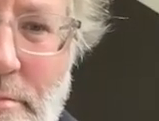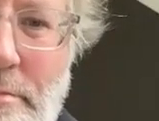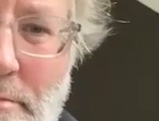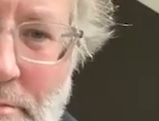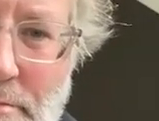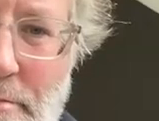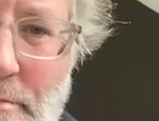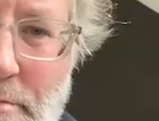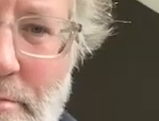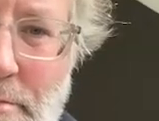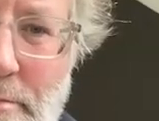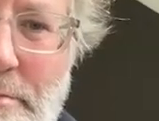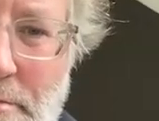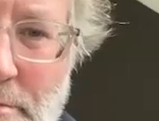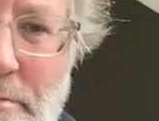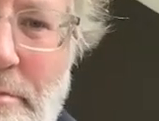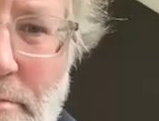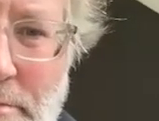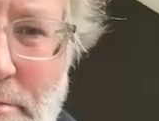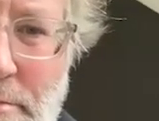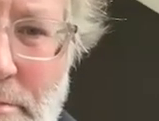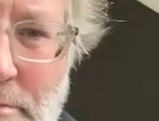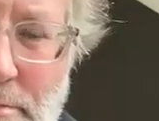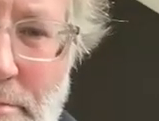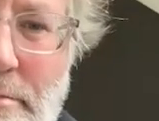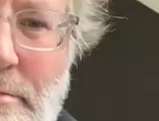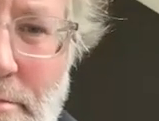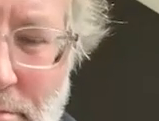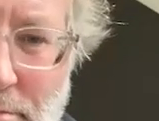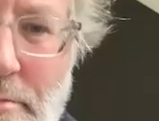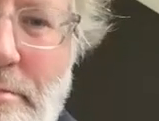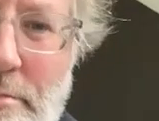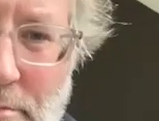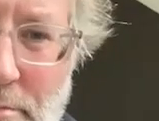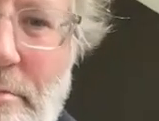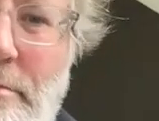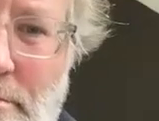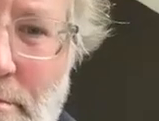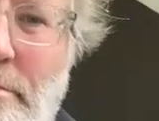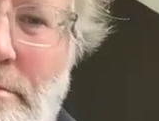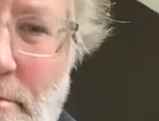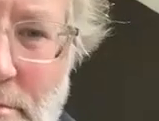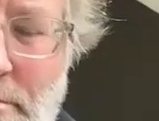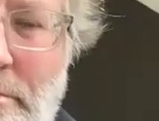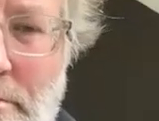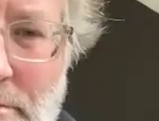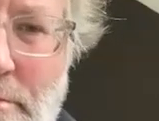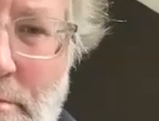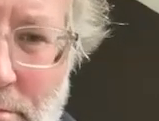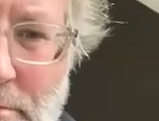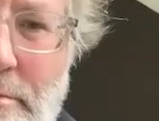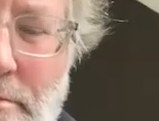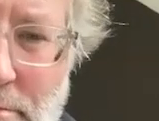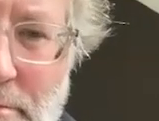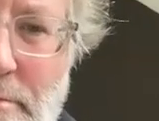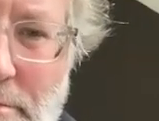action is going to go so much farther than making these kind of broad goodwill statements that is just not going to have that impact